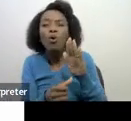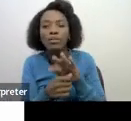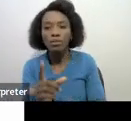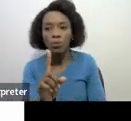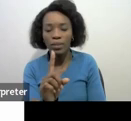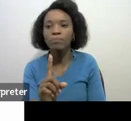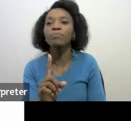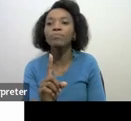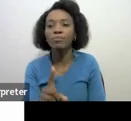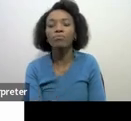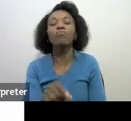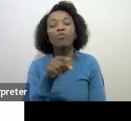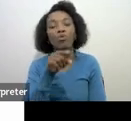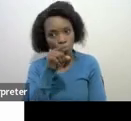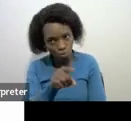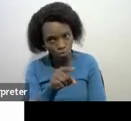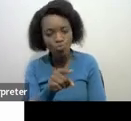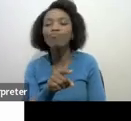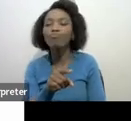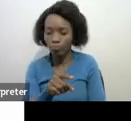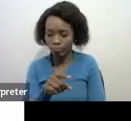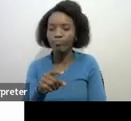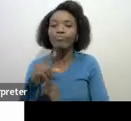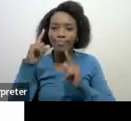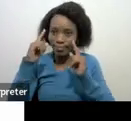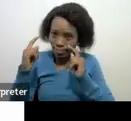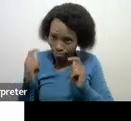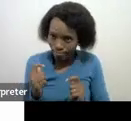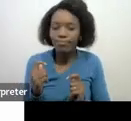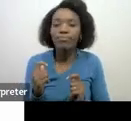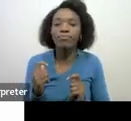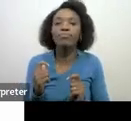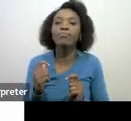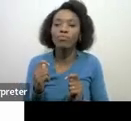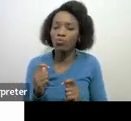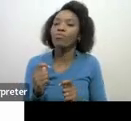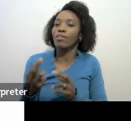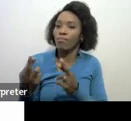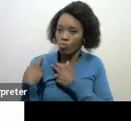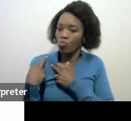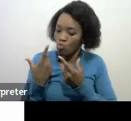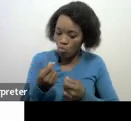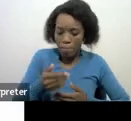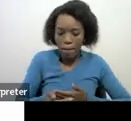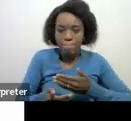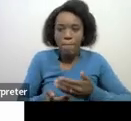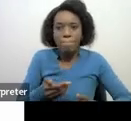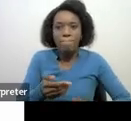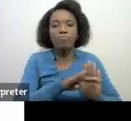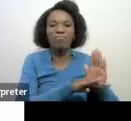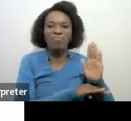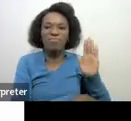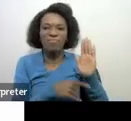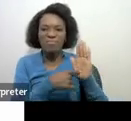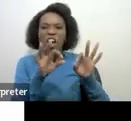that you make your application following the prescribed form and manner and I will talk about those what is this prescribed form and manner